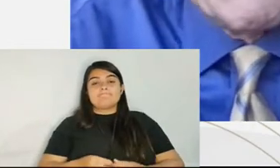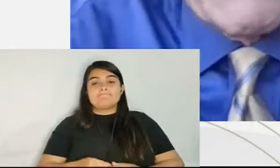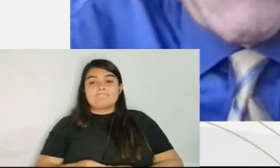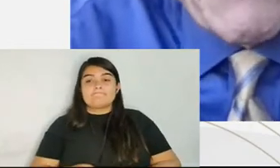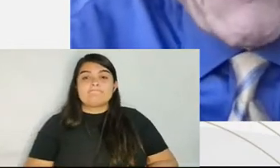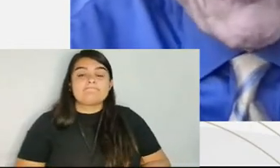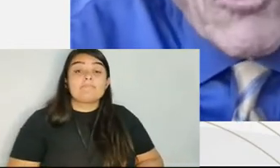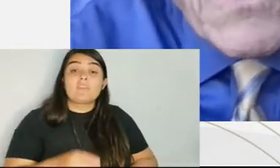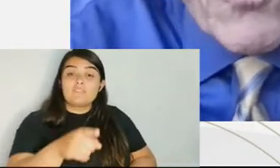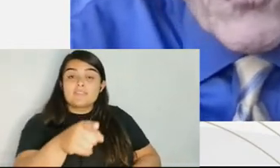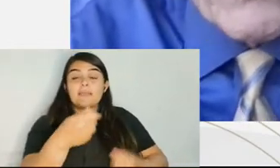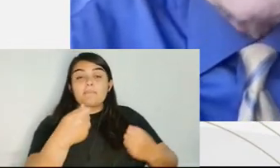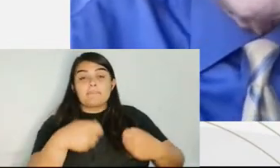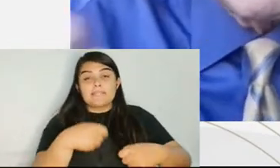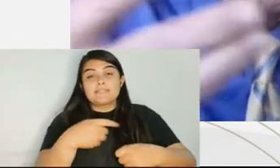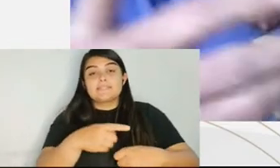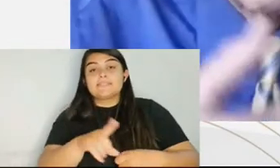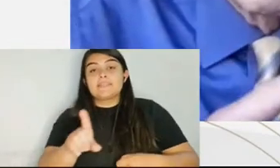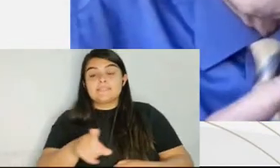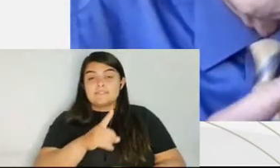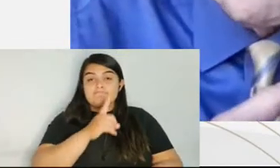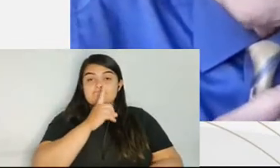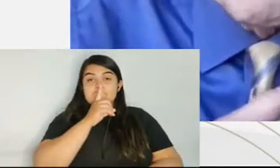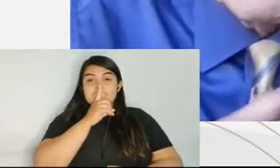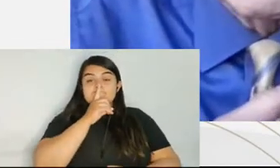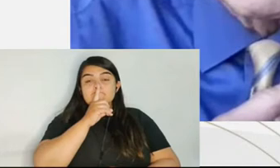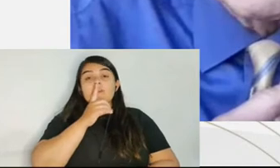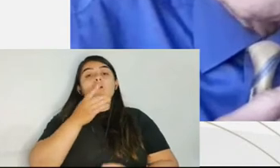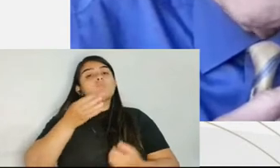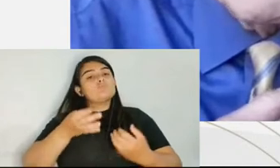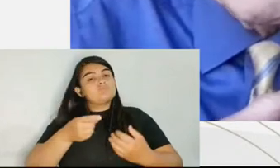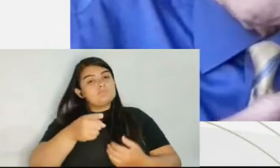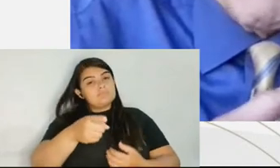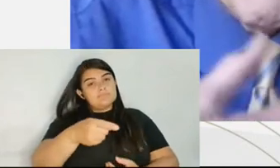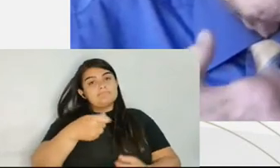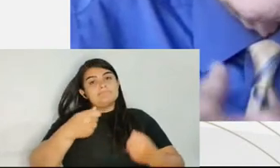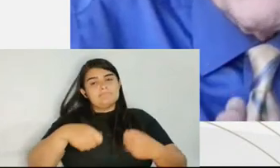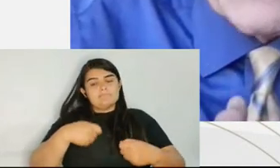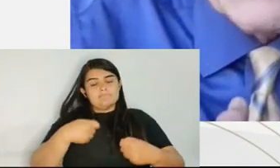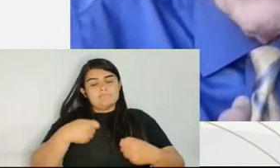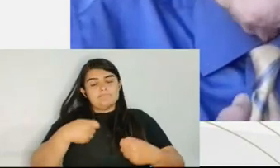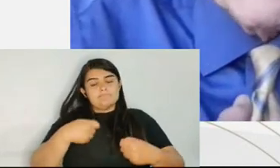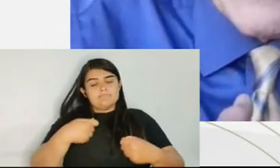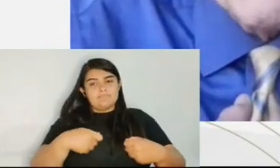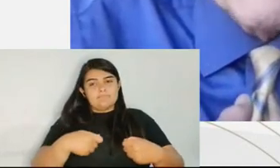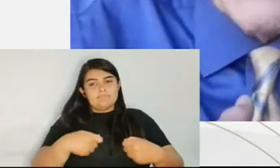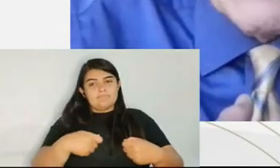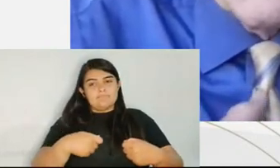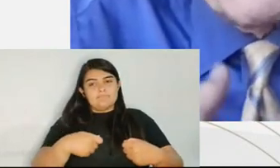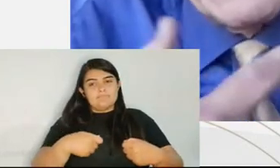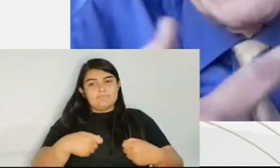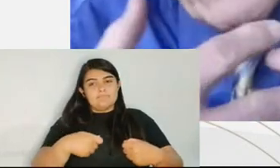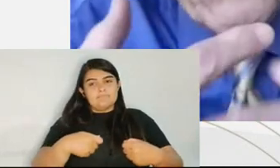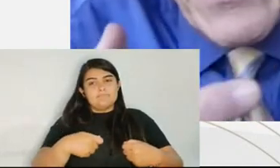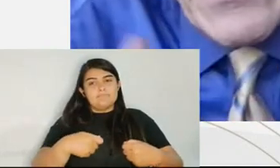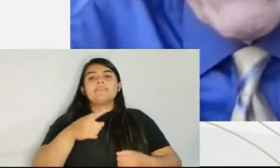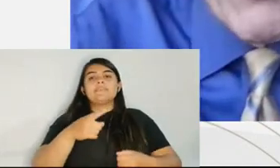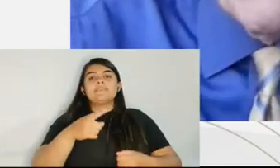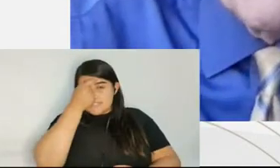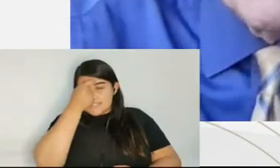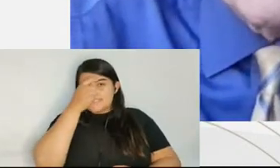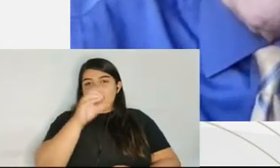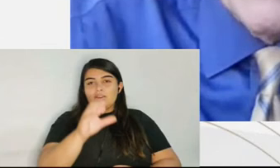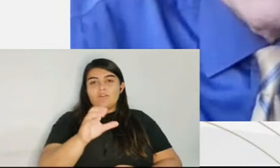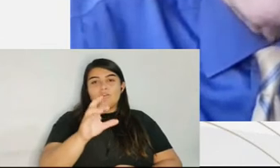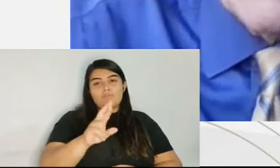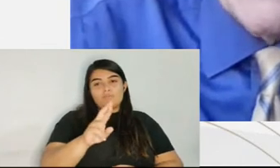to use the court's power to bring witnesses to court on the defendant's own behalf. And the defendant has to waive